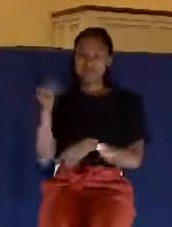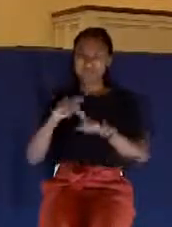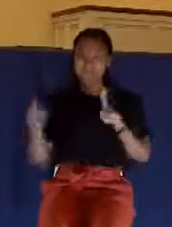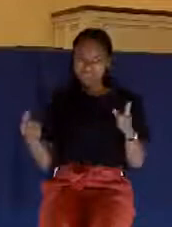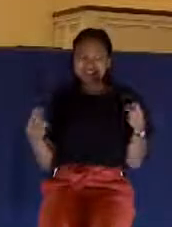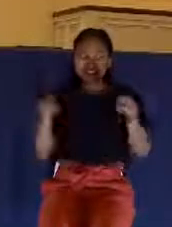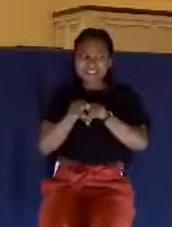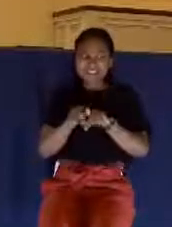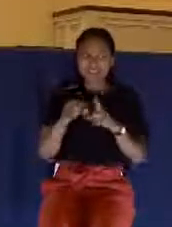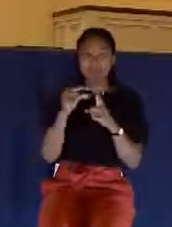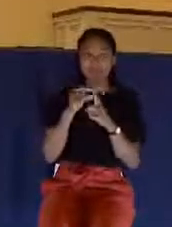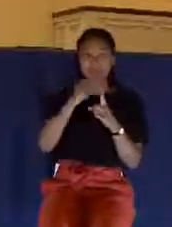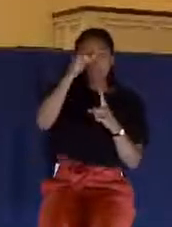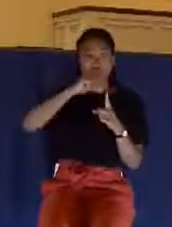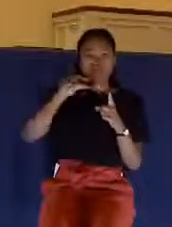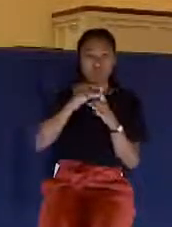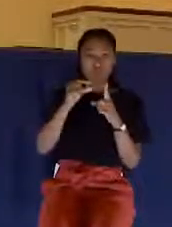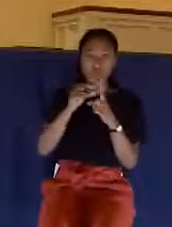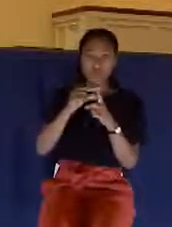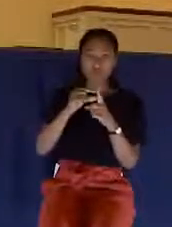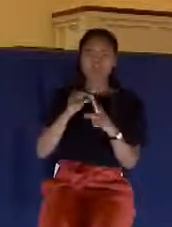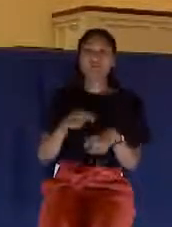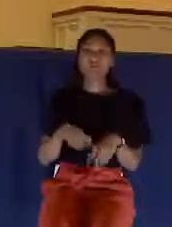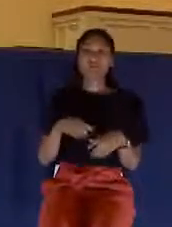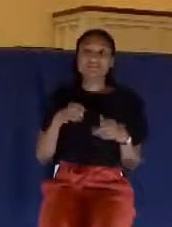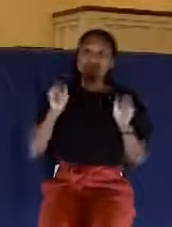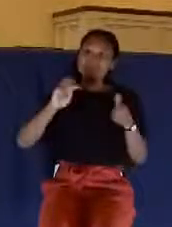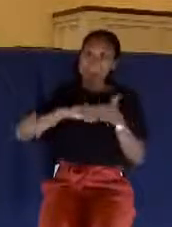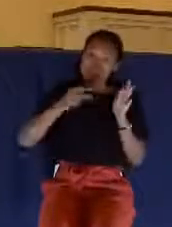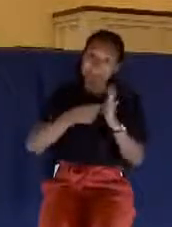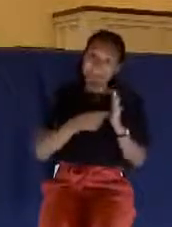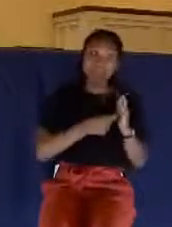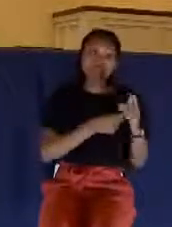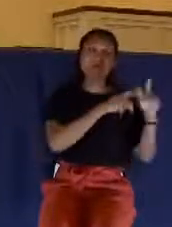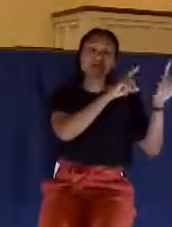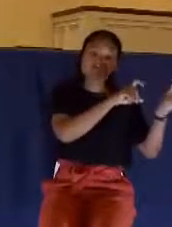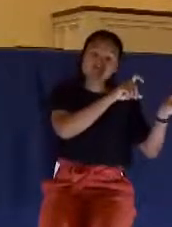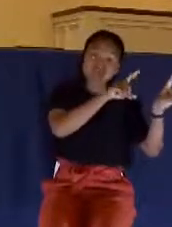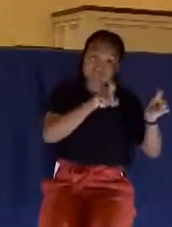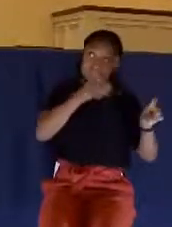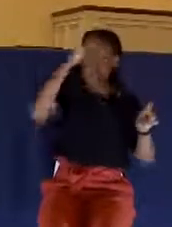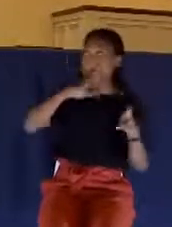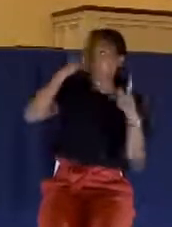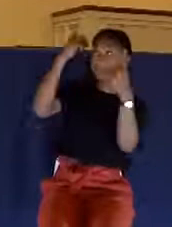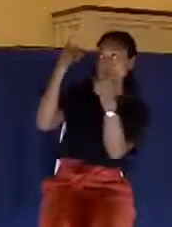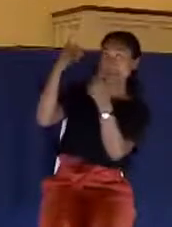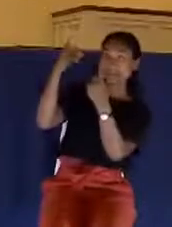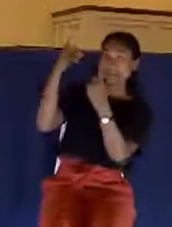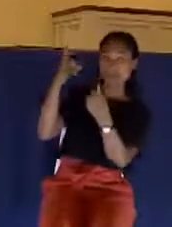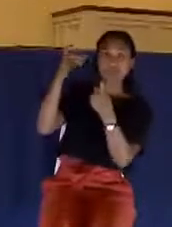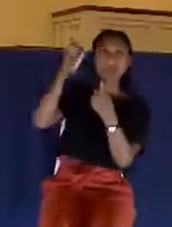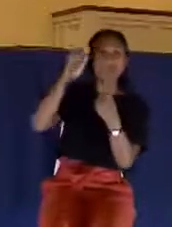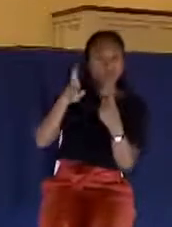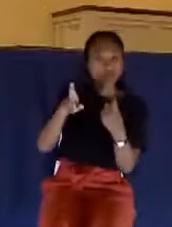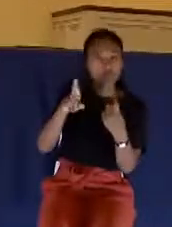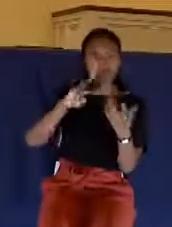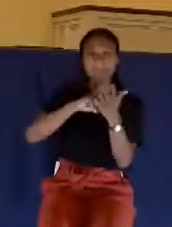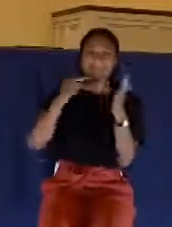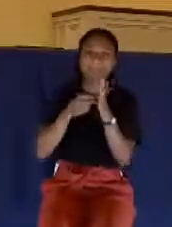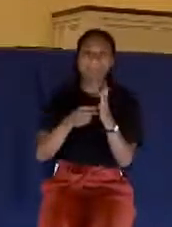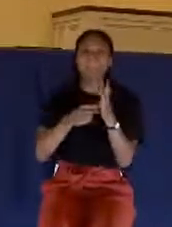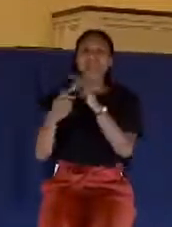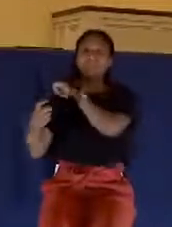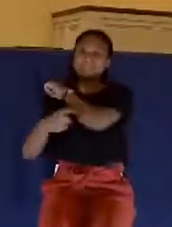word, parasmos. And it can mean either, it can mean you're either being tested by God, or it can mean you're being tempted